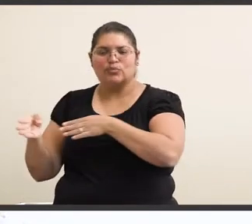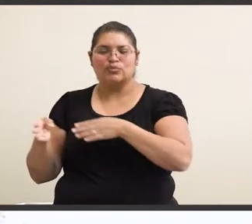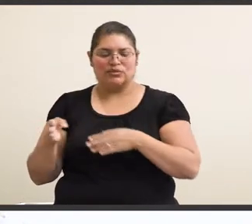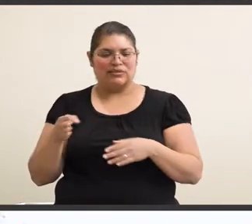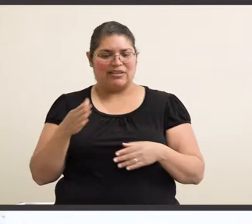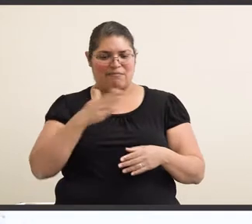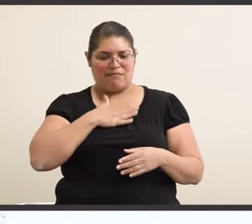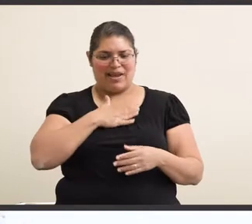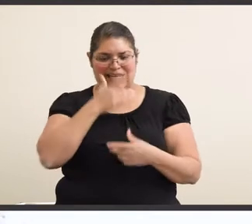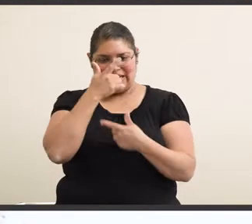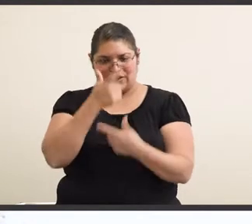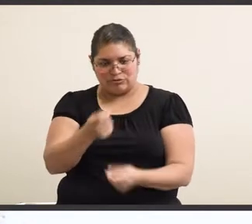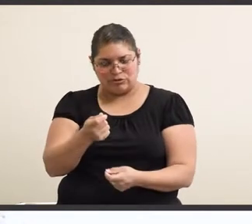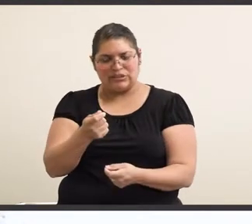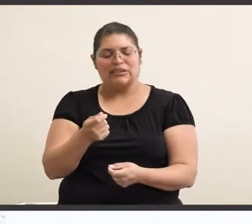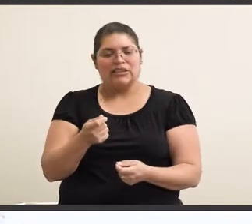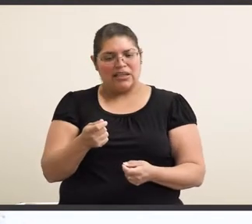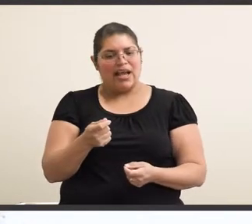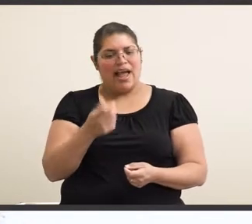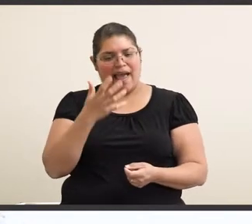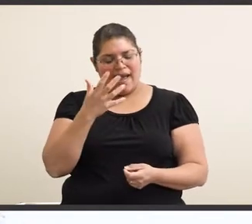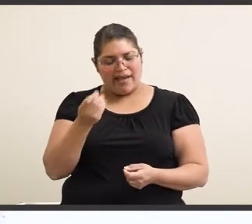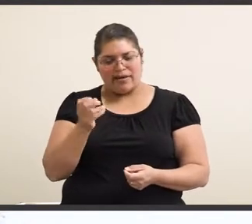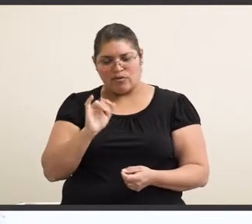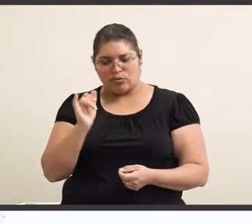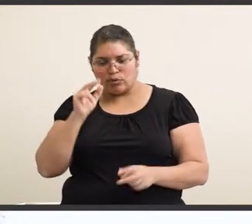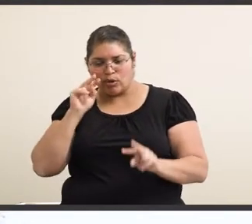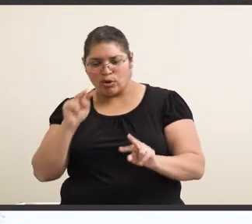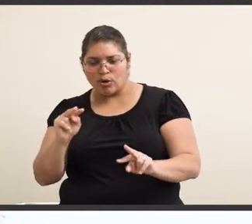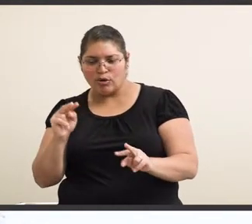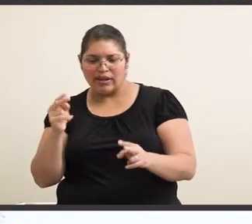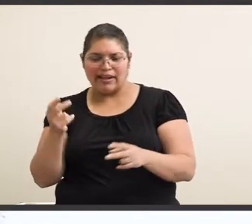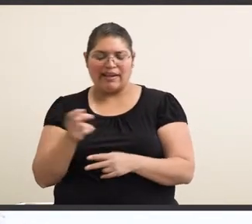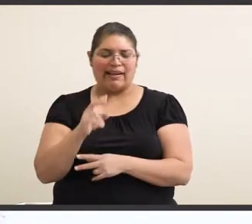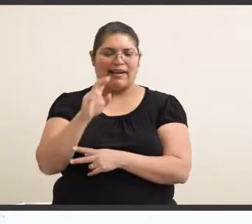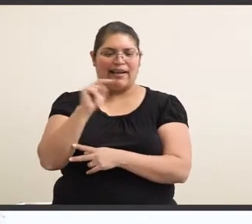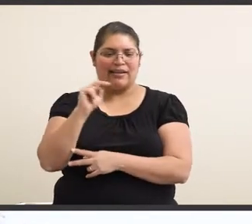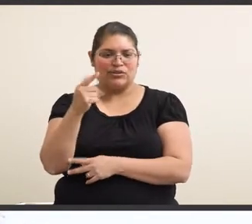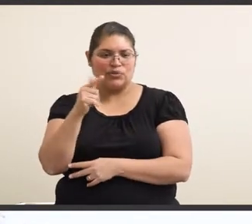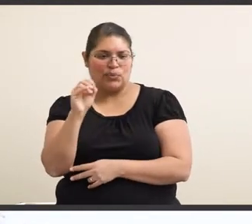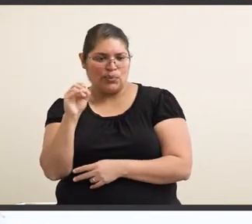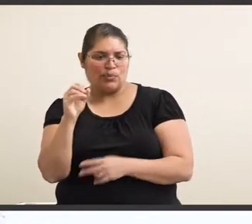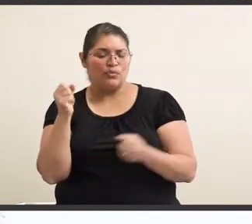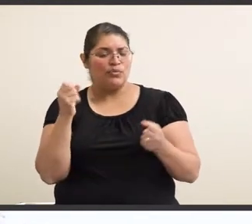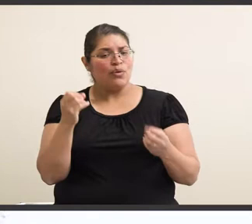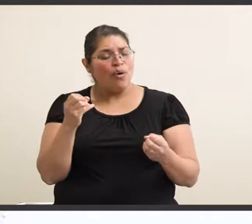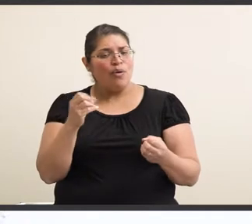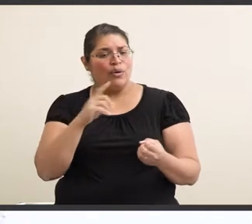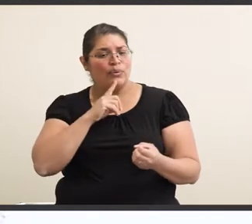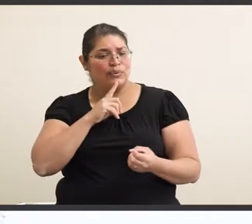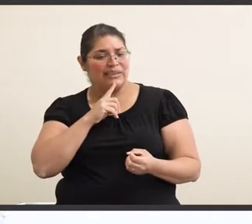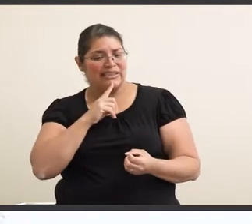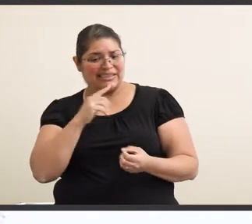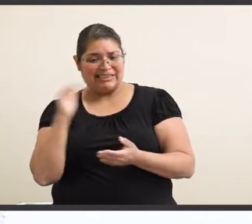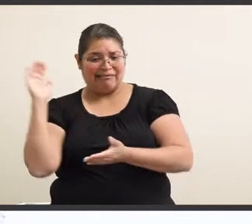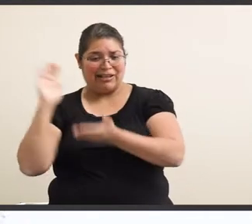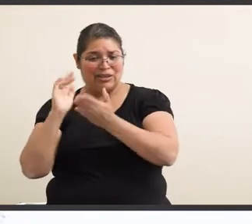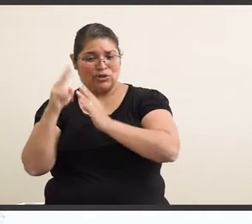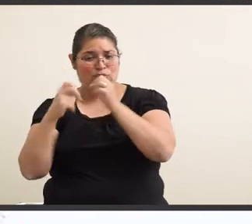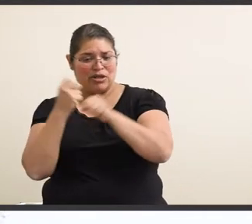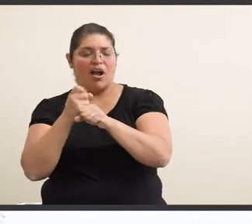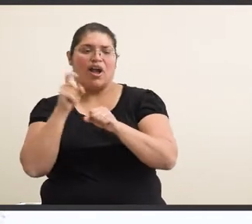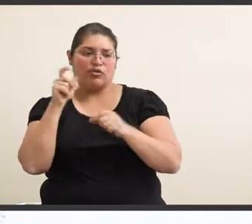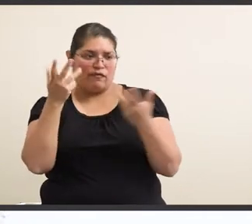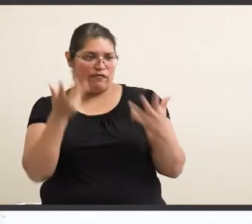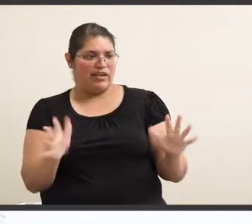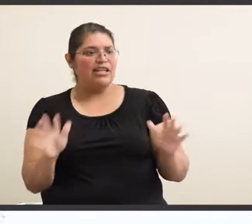I'm interested in and, uh, looking into, like, NGOs. So, in less than two, uh, two years, I should be